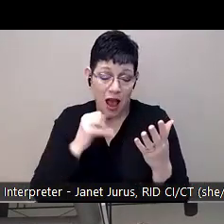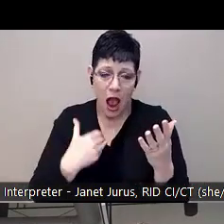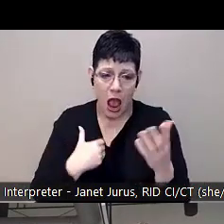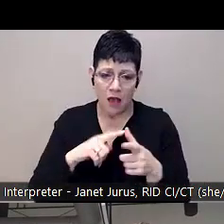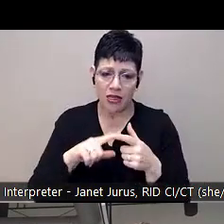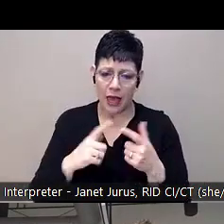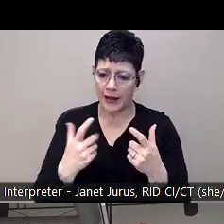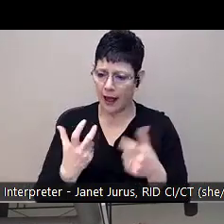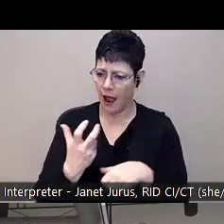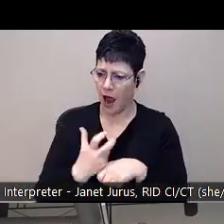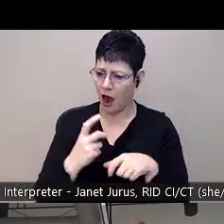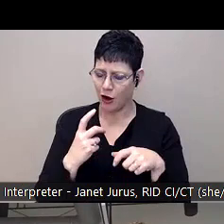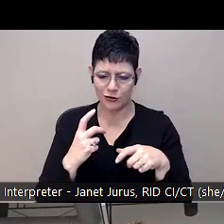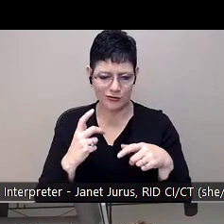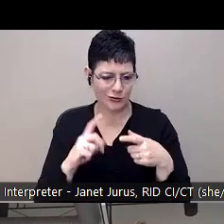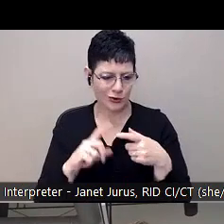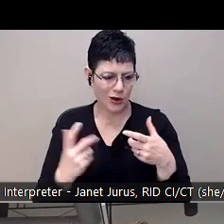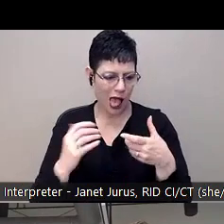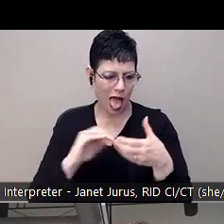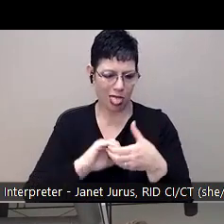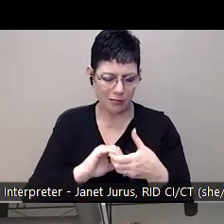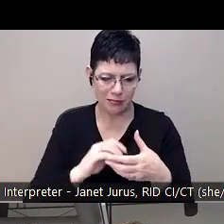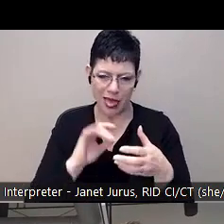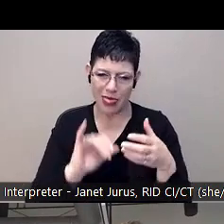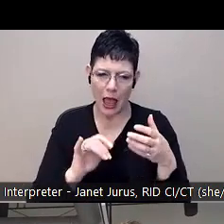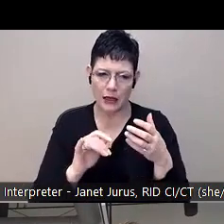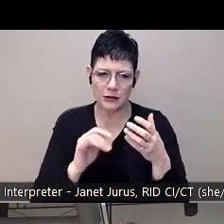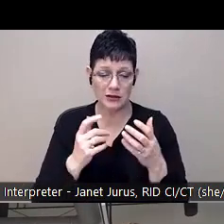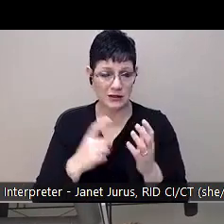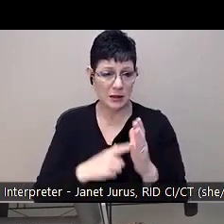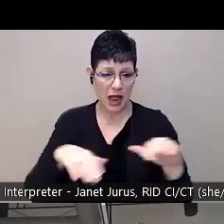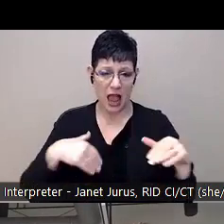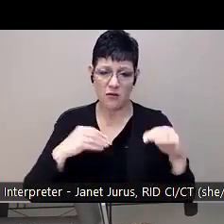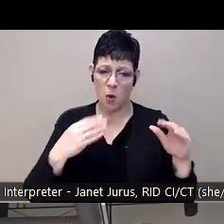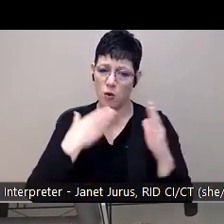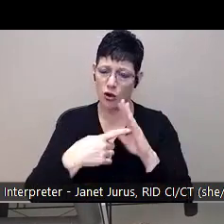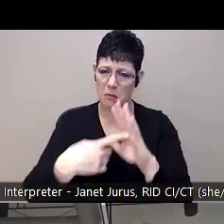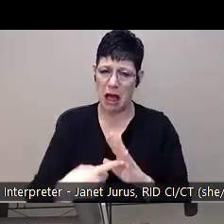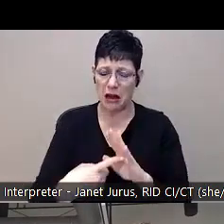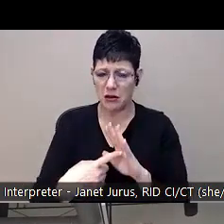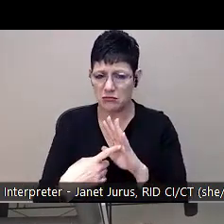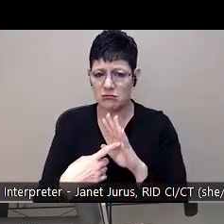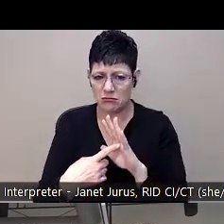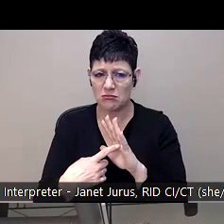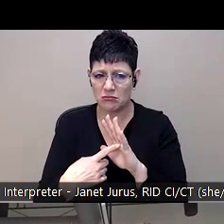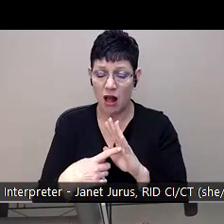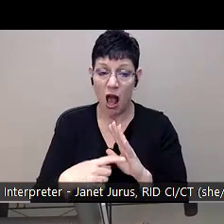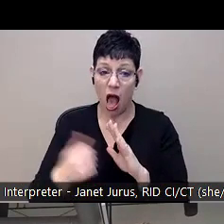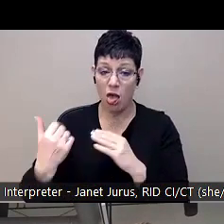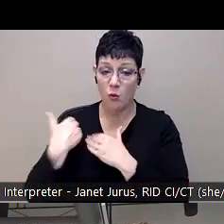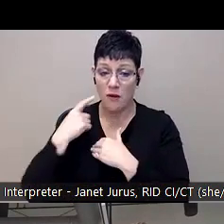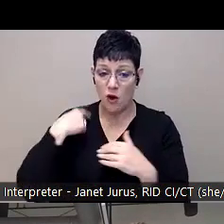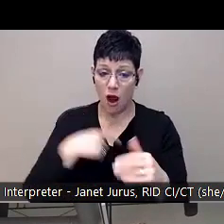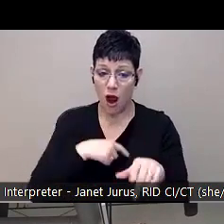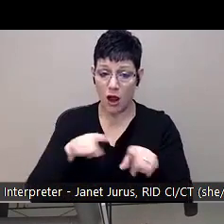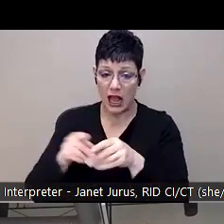to, um, operationalize. Like what is a good leader? I've not seen it in my life. So another, um, job for us as facilitators